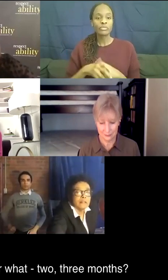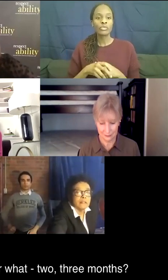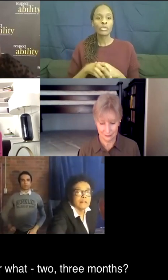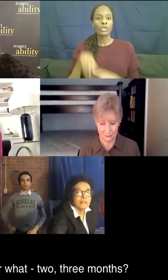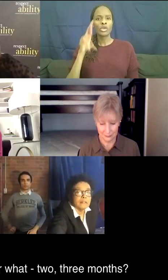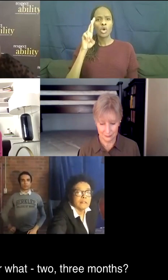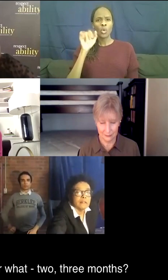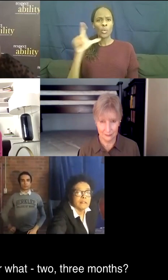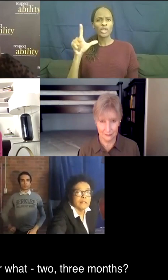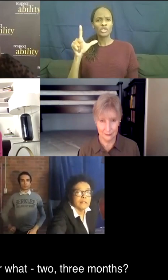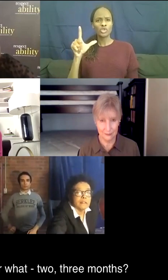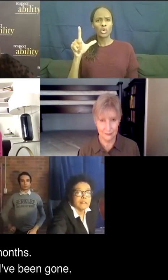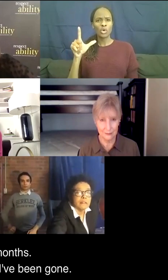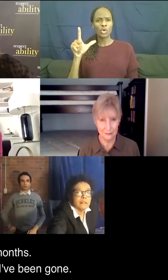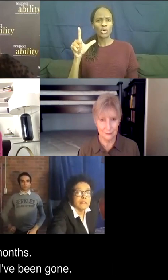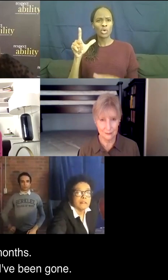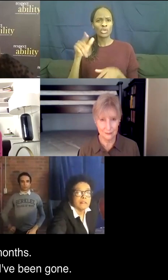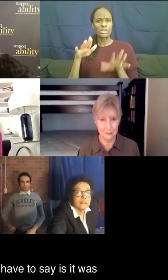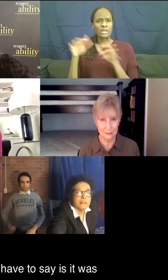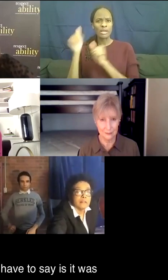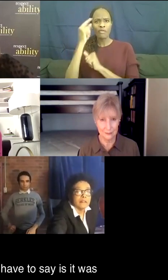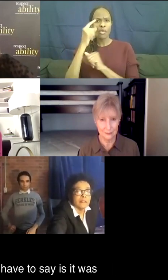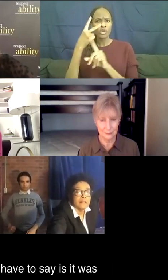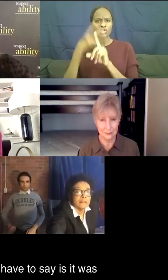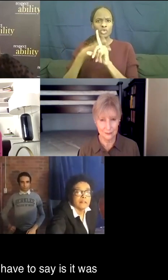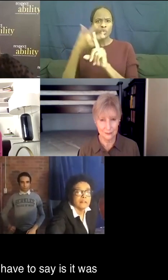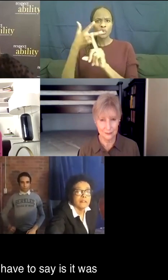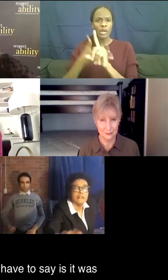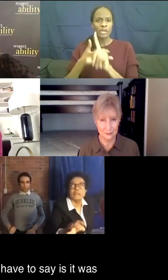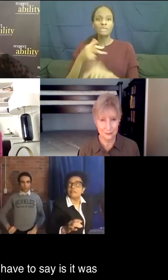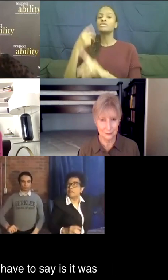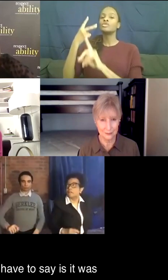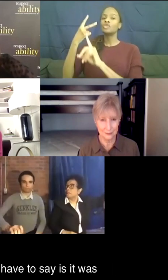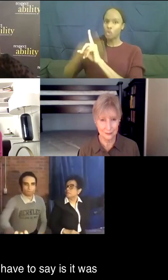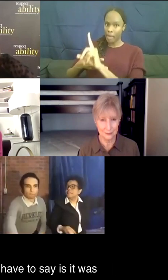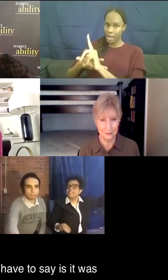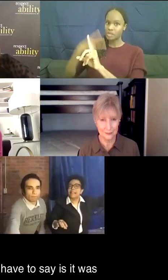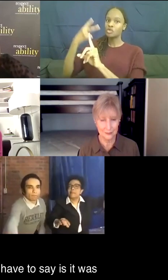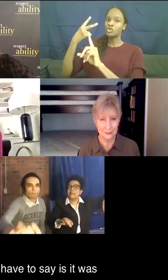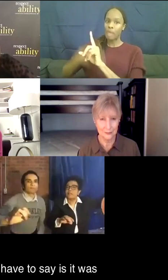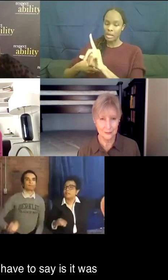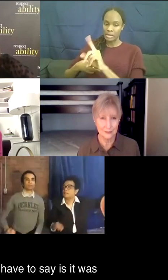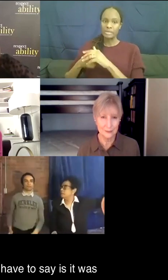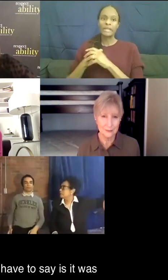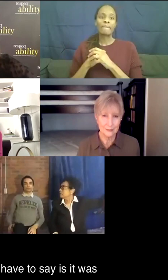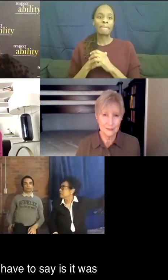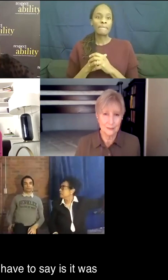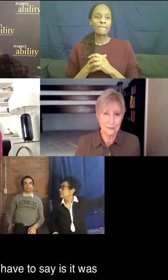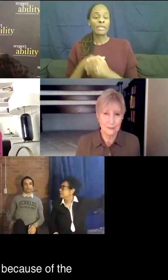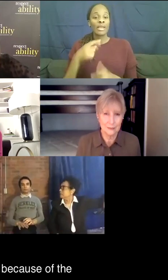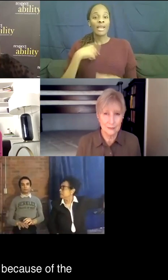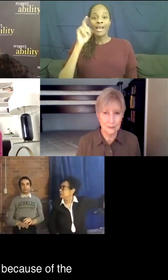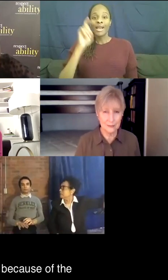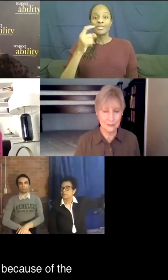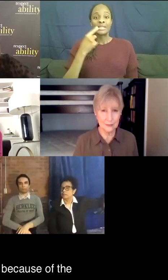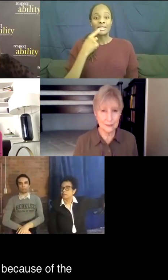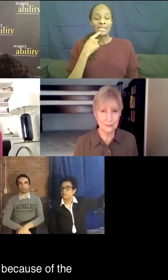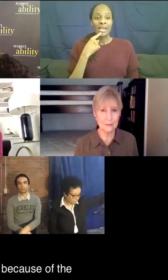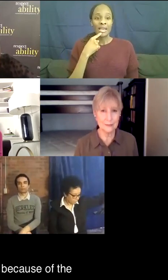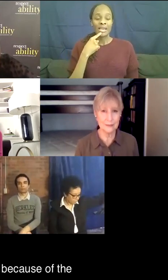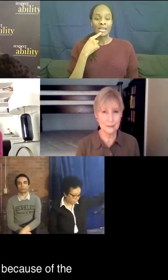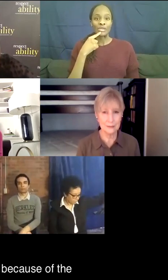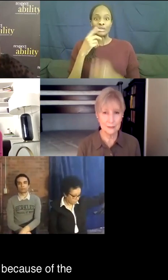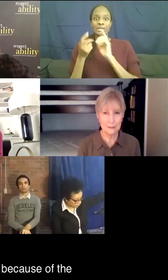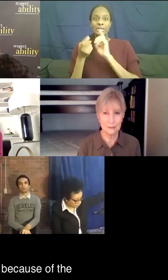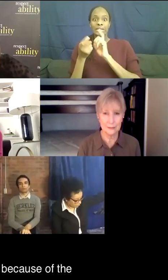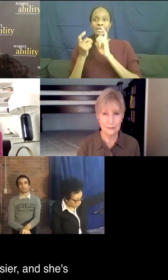for what, two, three months, two months, I've been gone, two months. And I have to, um, I have to say it was an adjustment, but